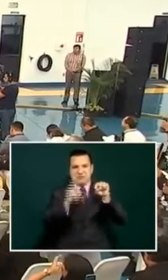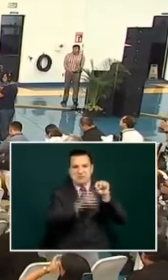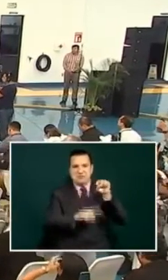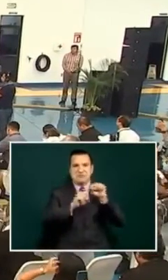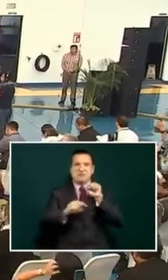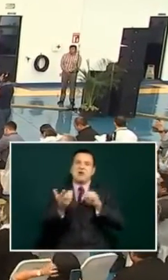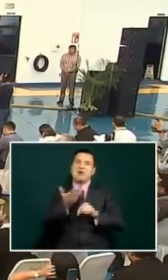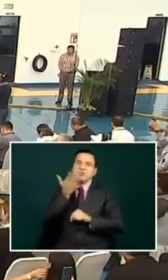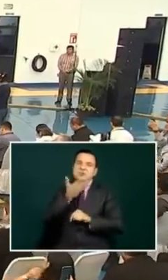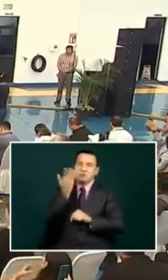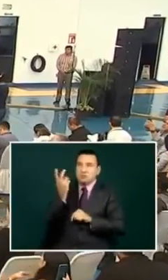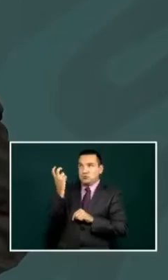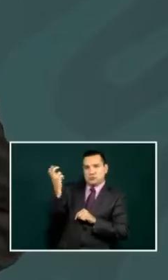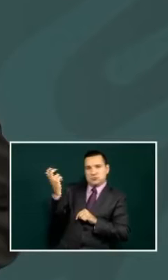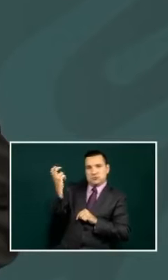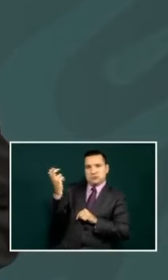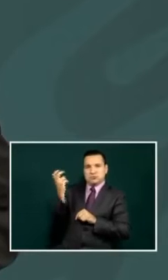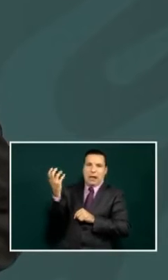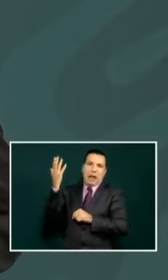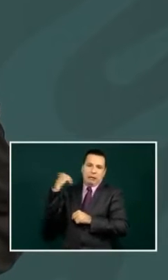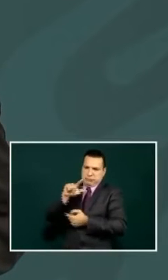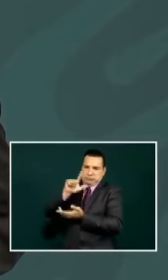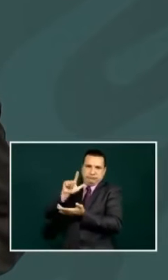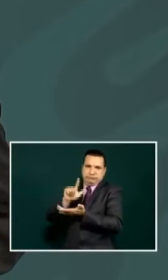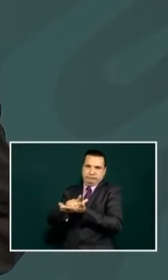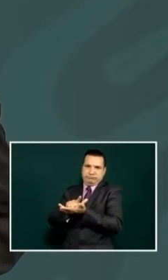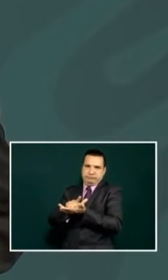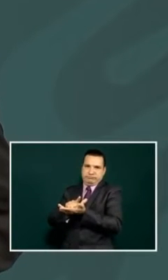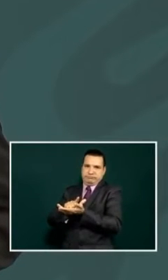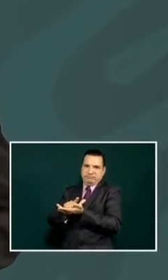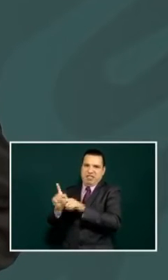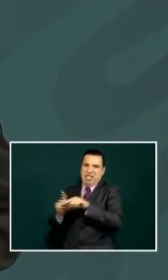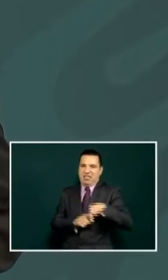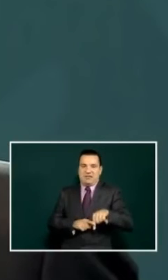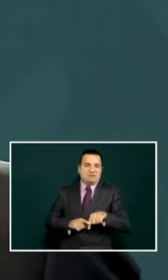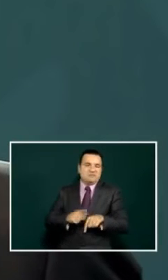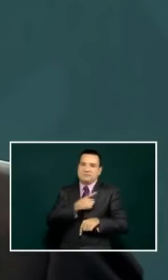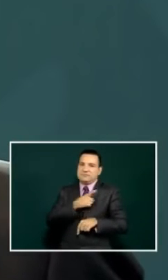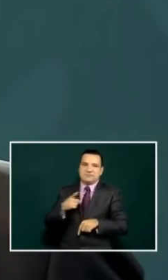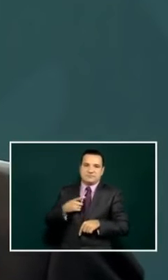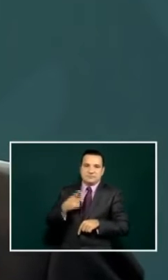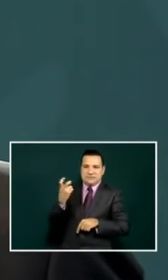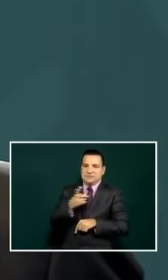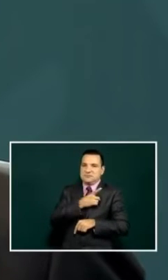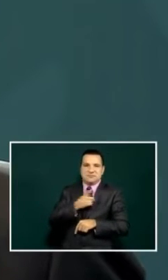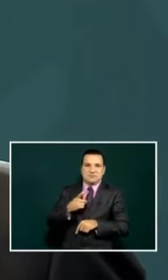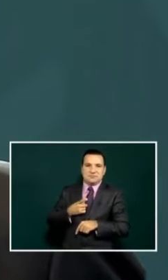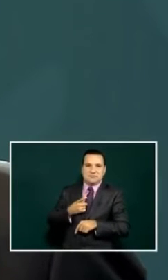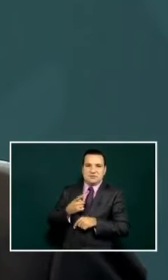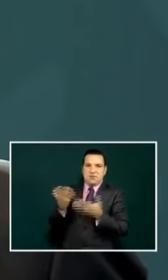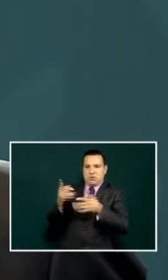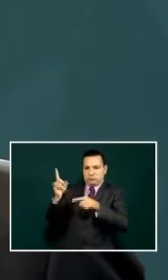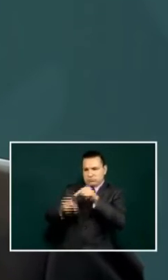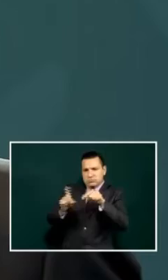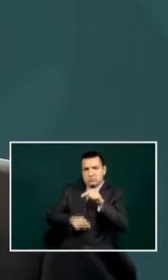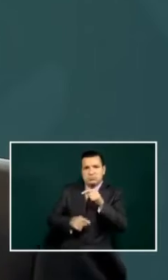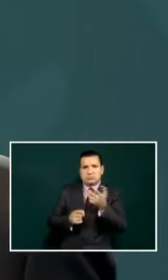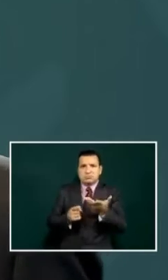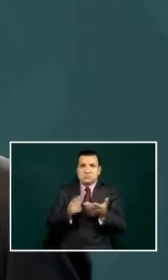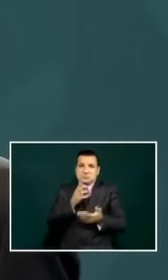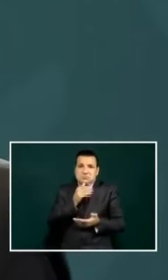these practices that were actually illegal and illegitimate but